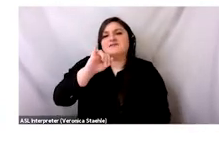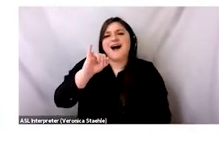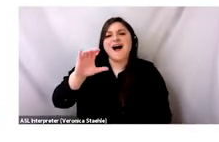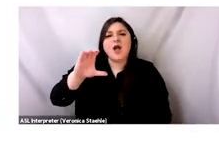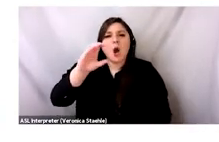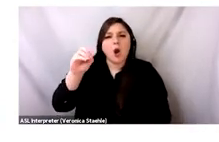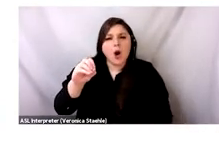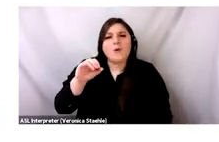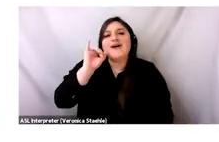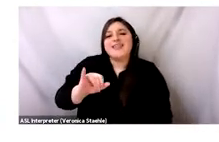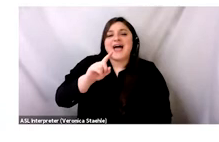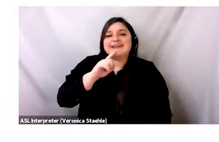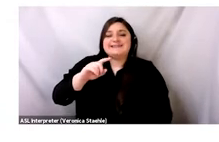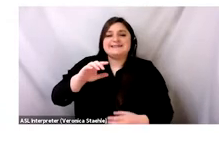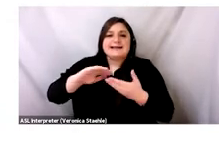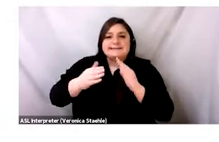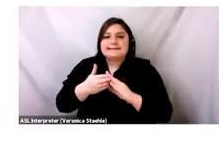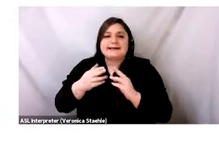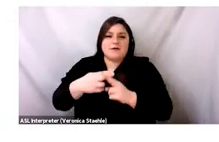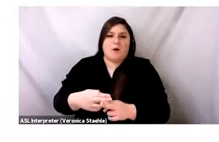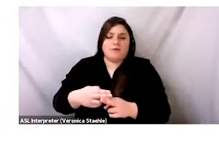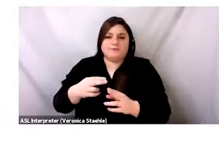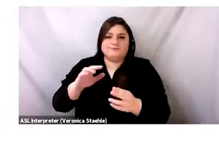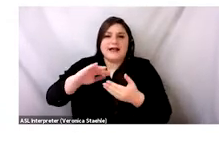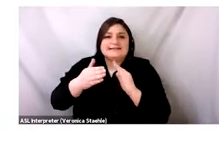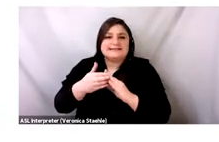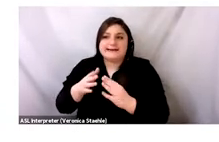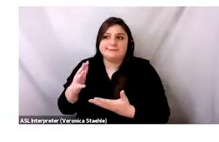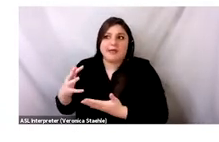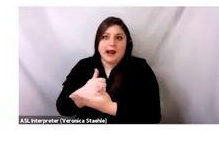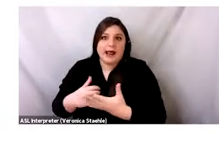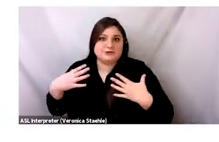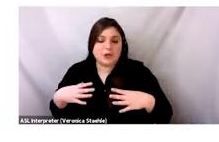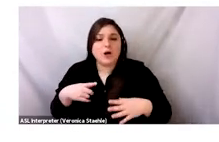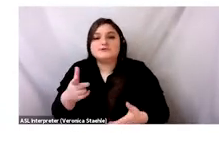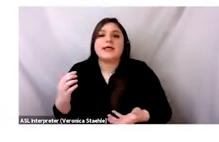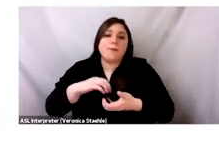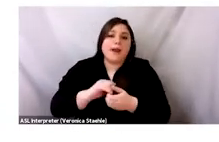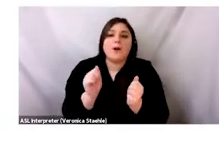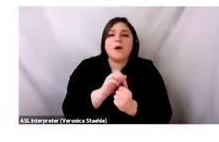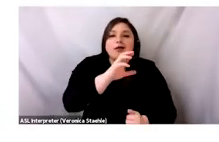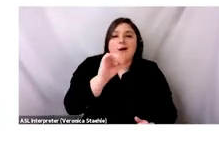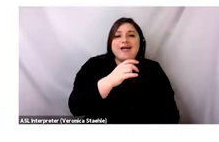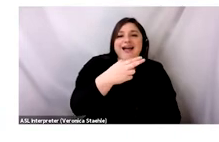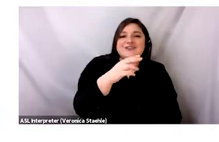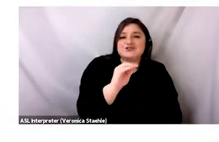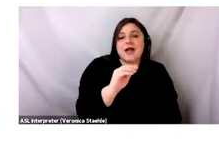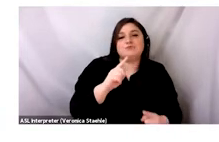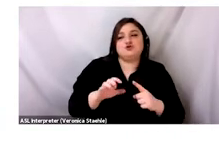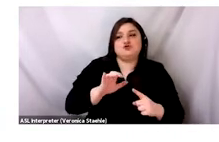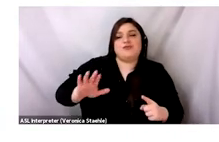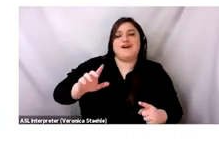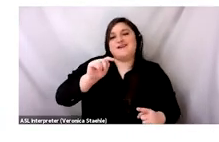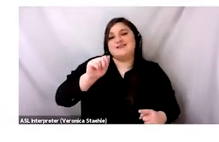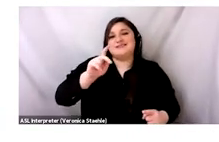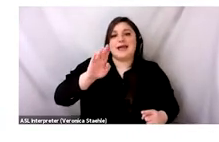or iCo, which is a subsidiary of a textile collector called SoEx. They are the company that partners with brands like H&M to launch